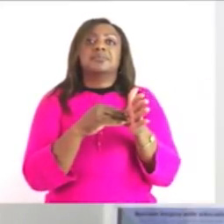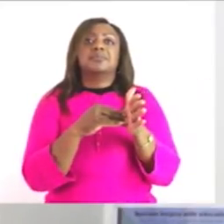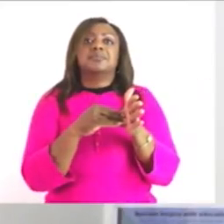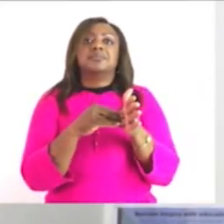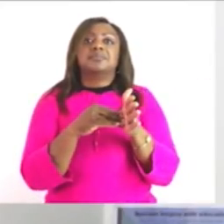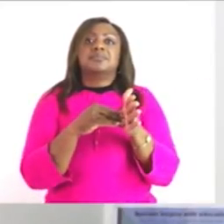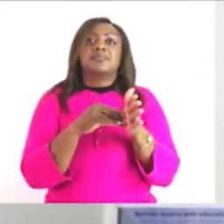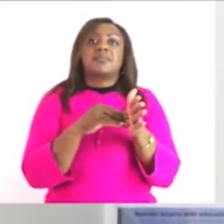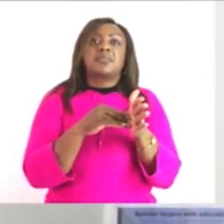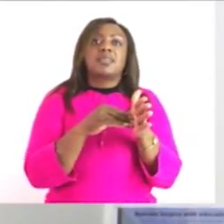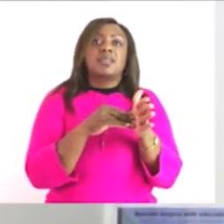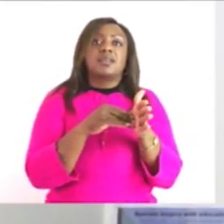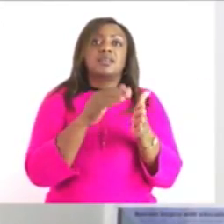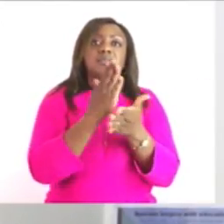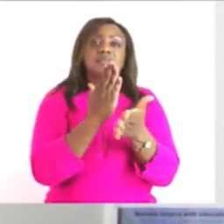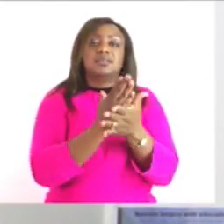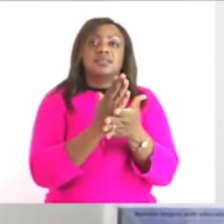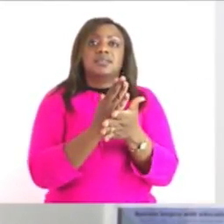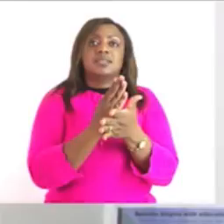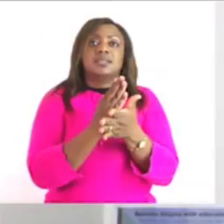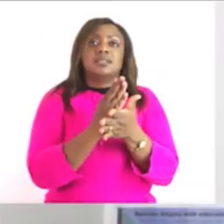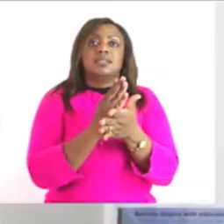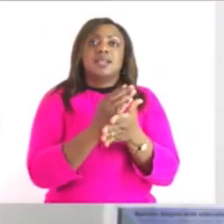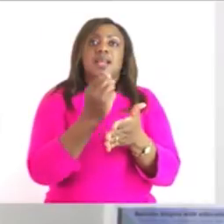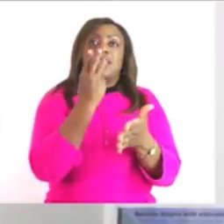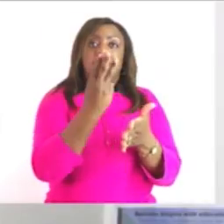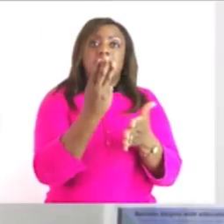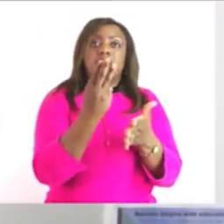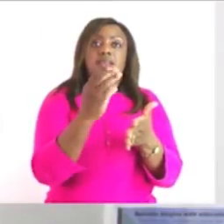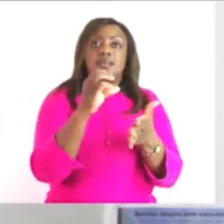and the time which is here is three